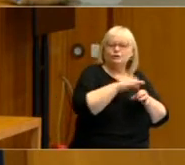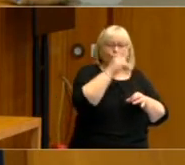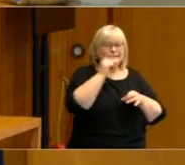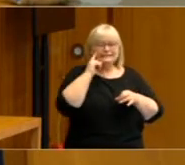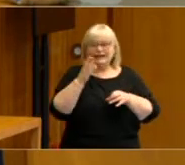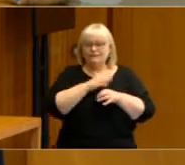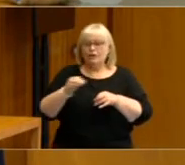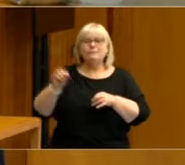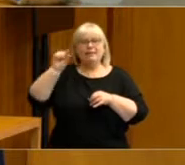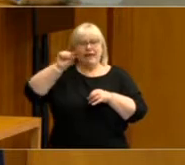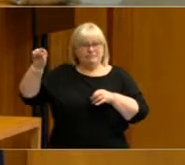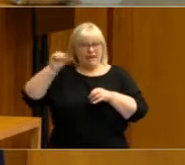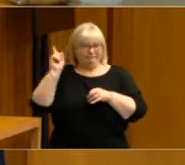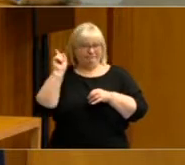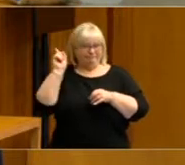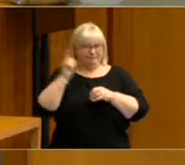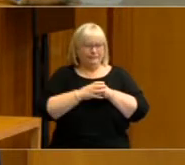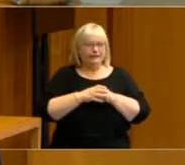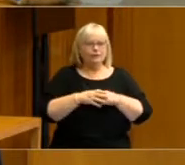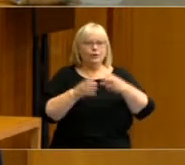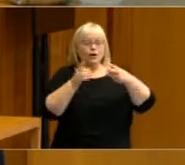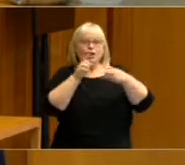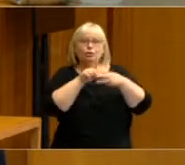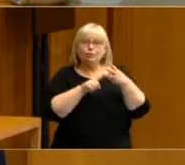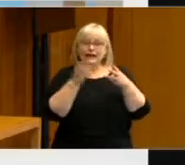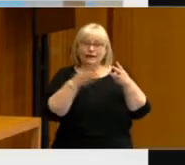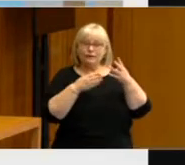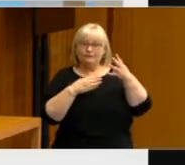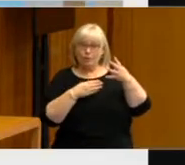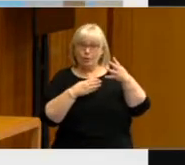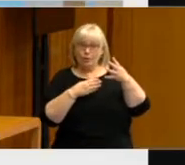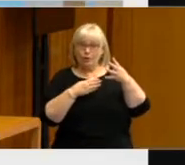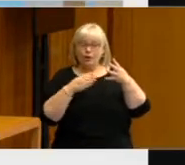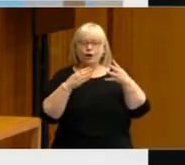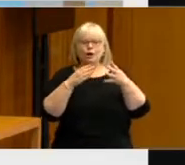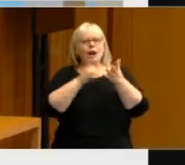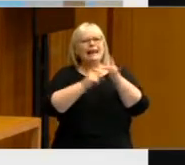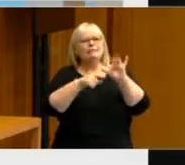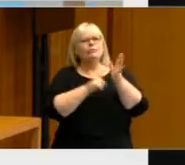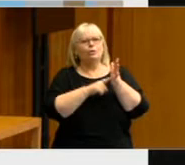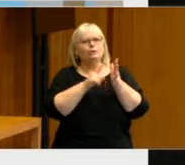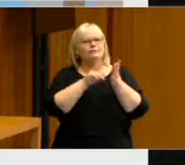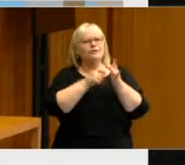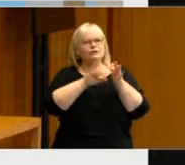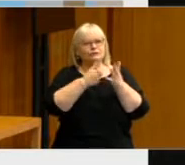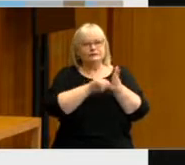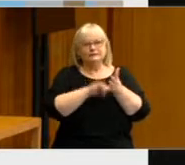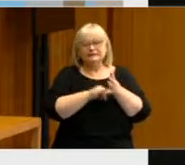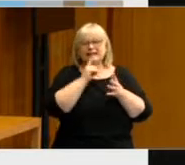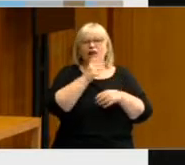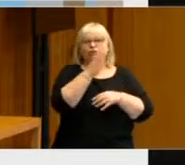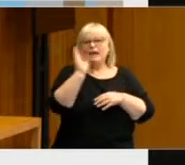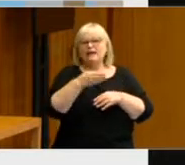bar chart is that three and four coalition voters thought that economic issues were the most important. Seventy-four percent